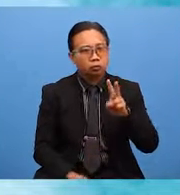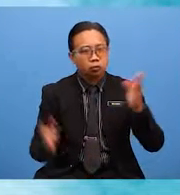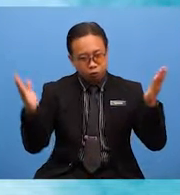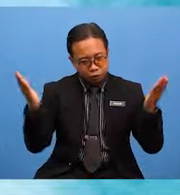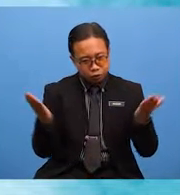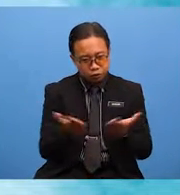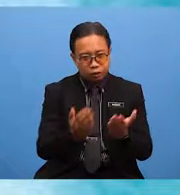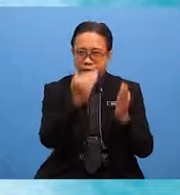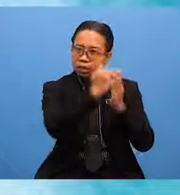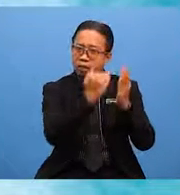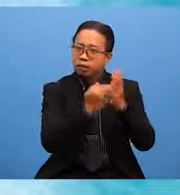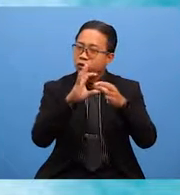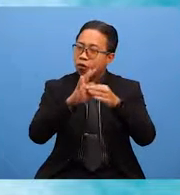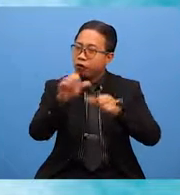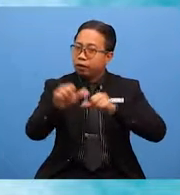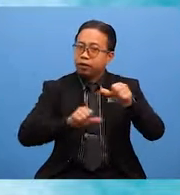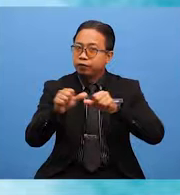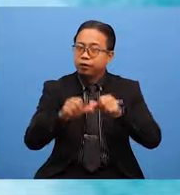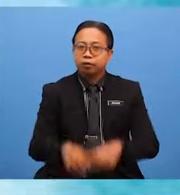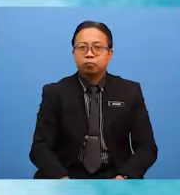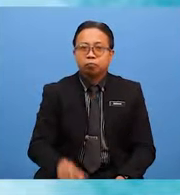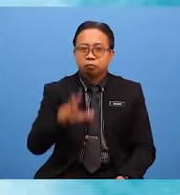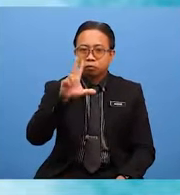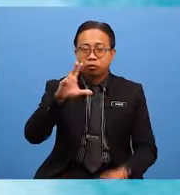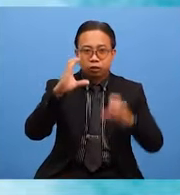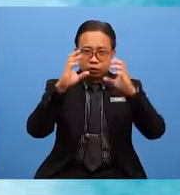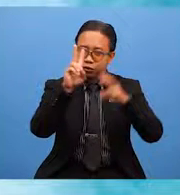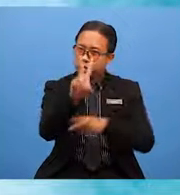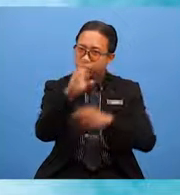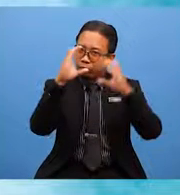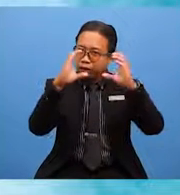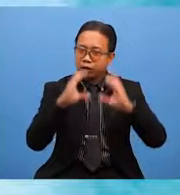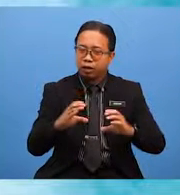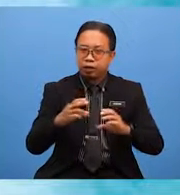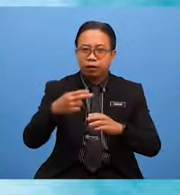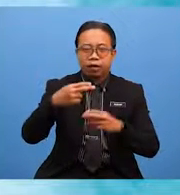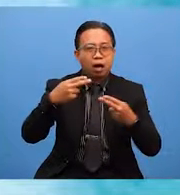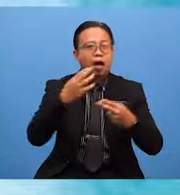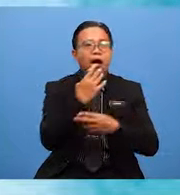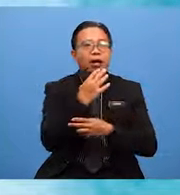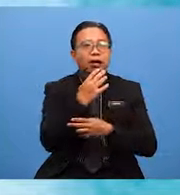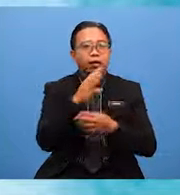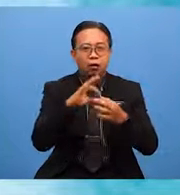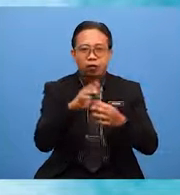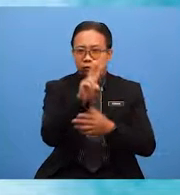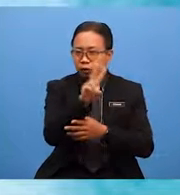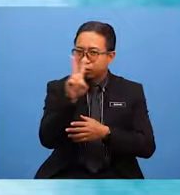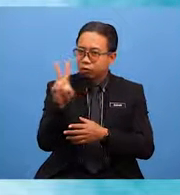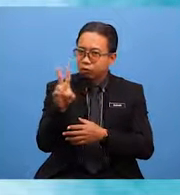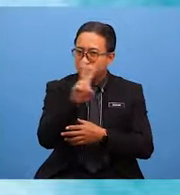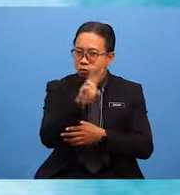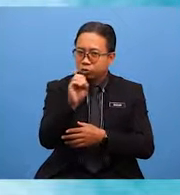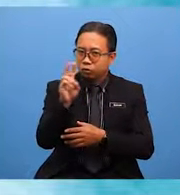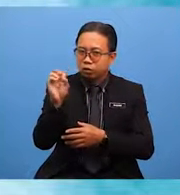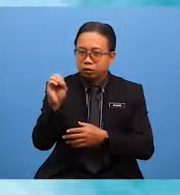Introduction, list of activities 3. paragraph, highlight of 2020 and details 4.